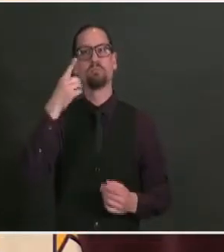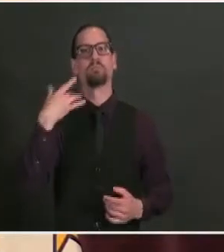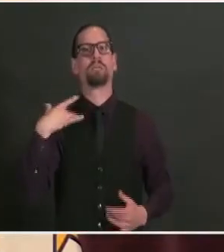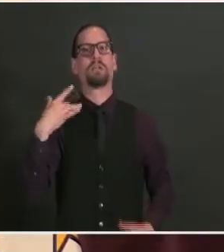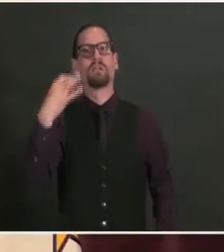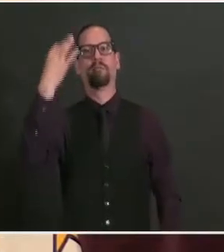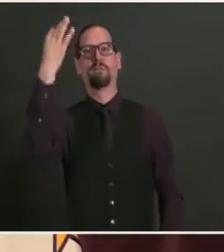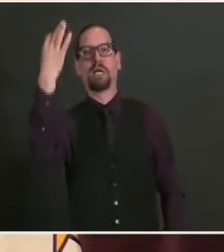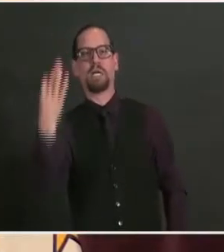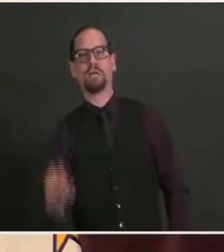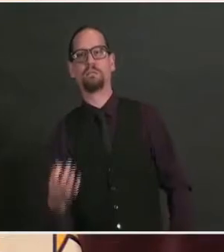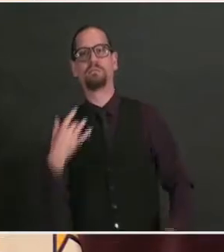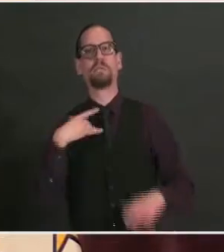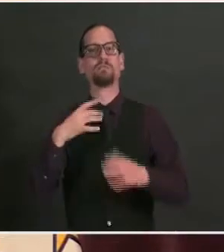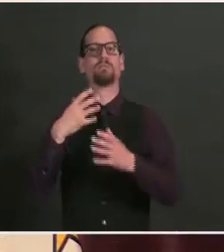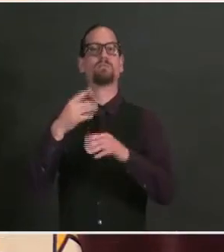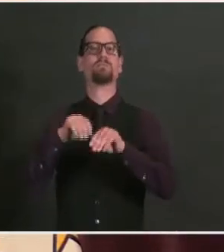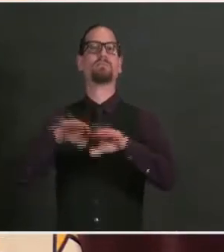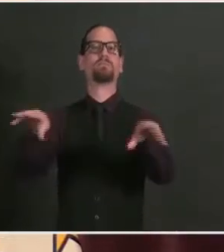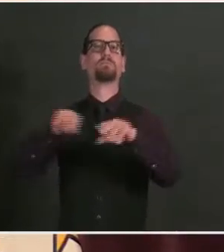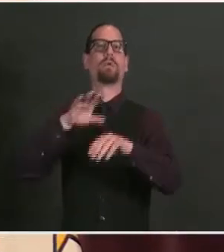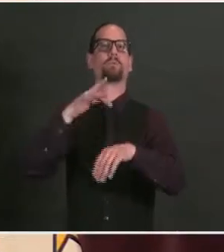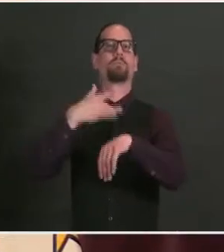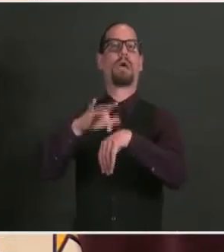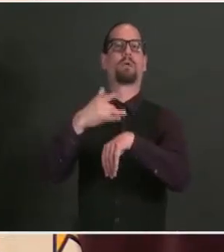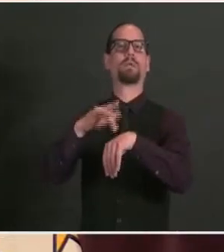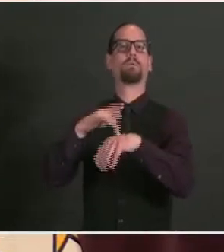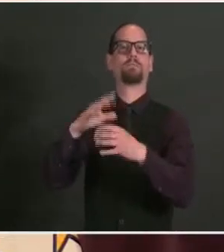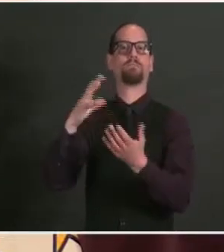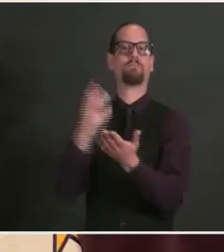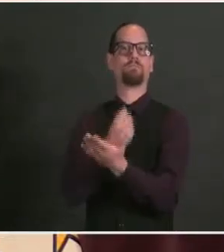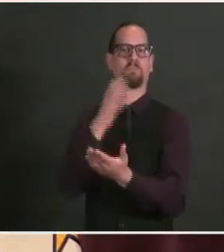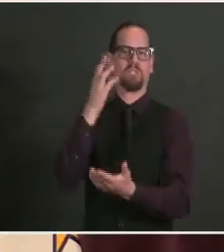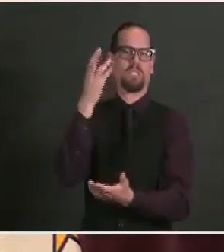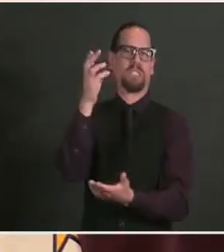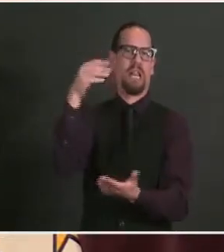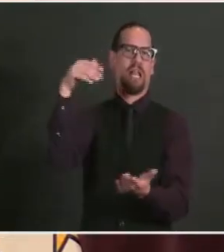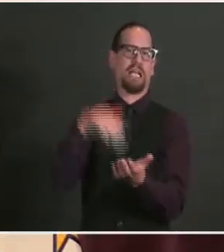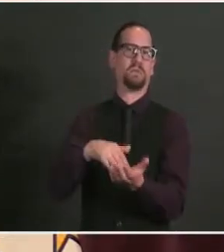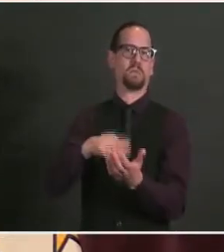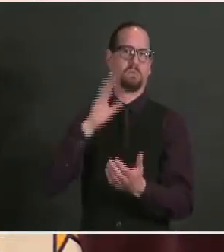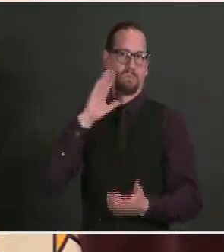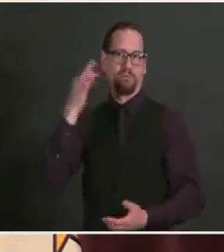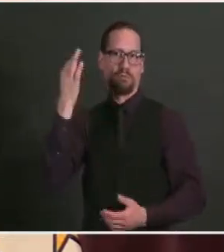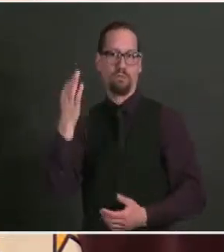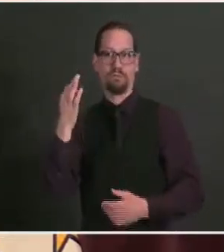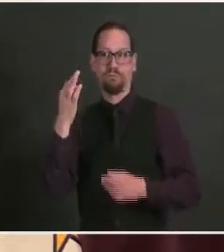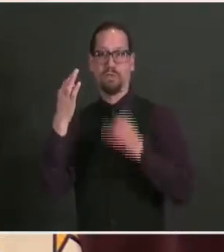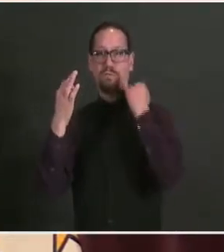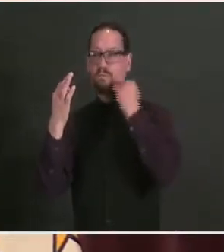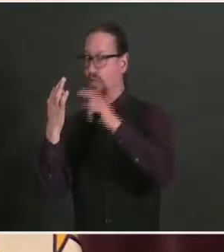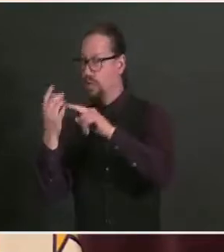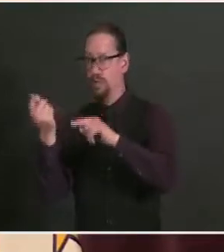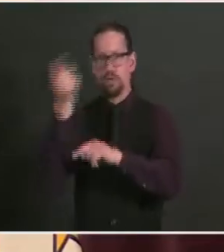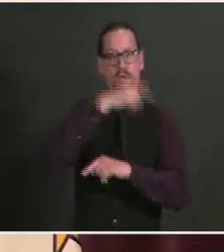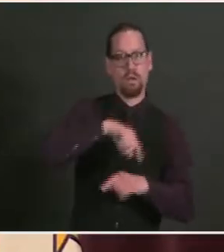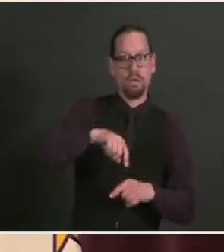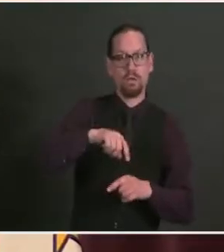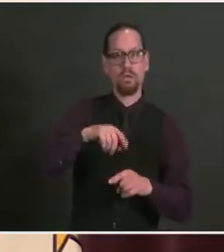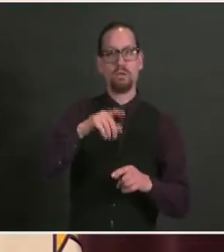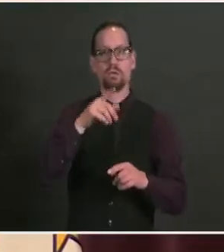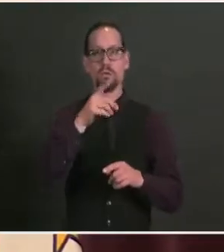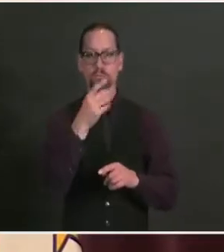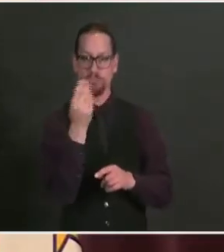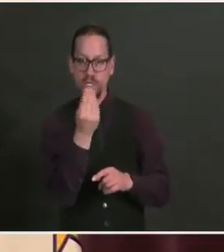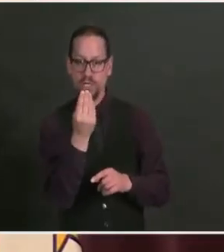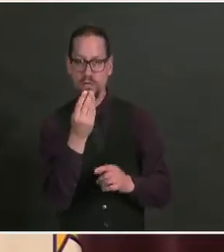of appointments will be posted on Tuesday morning at 9am like they are each week. So in that new eligibility group, there are